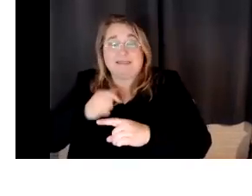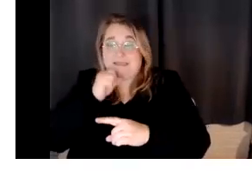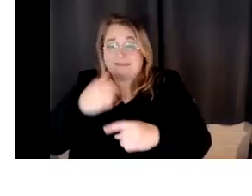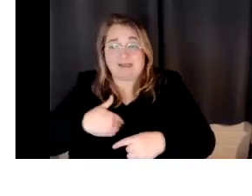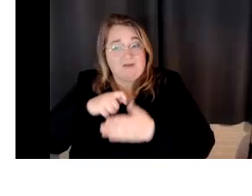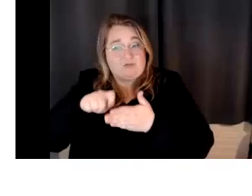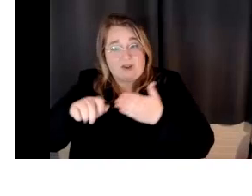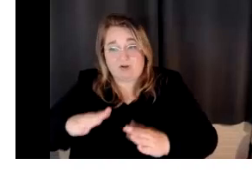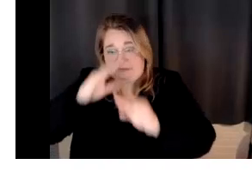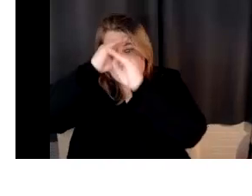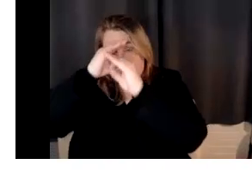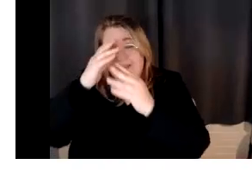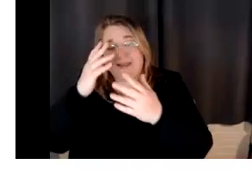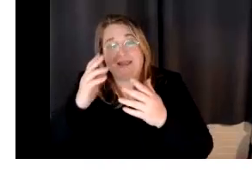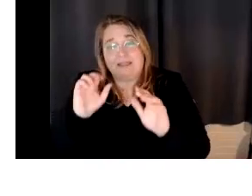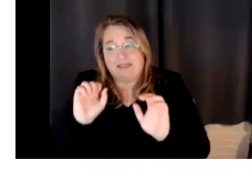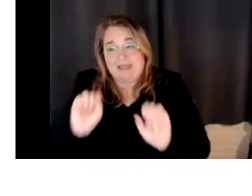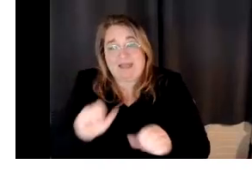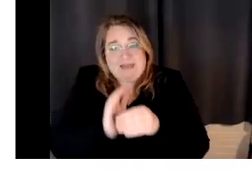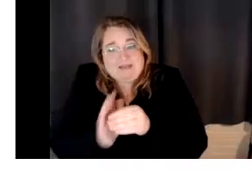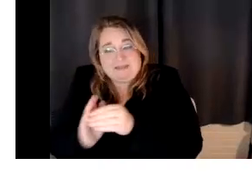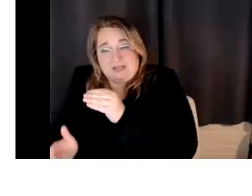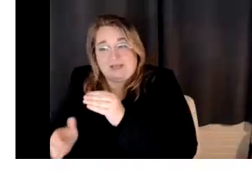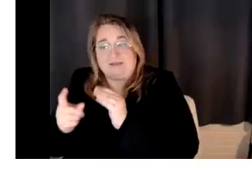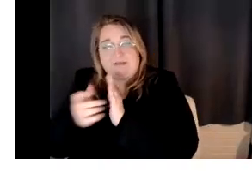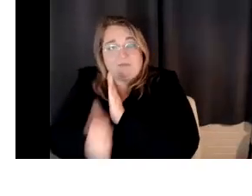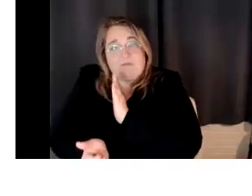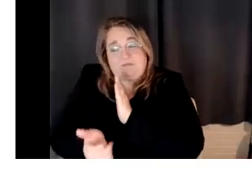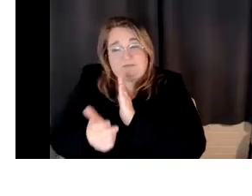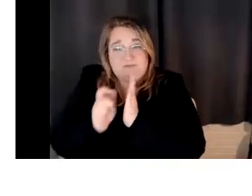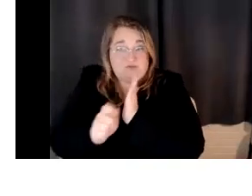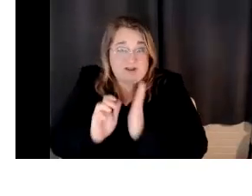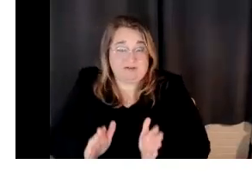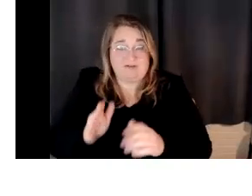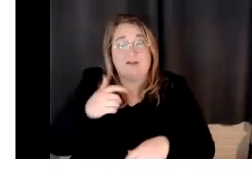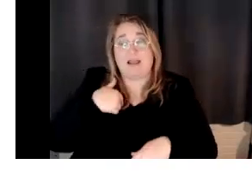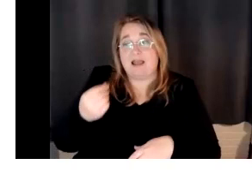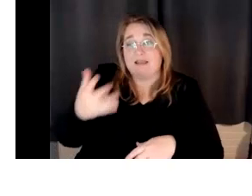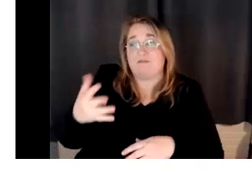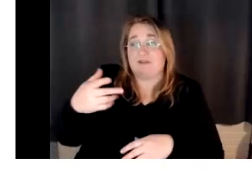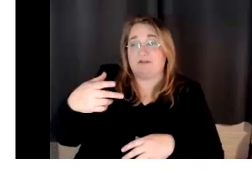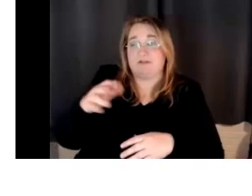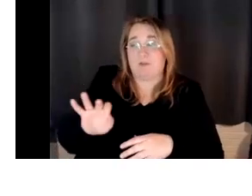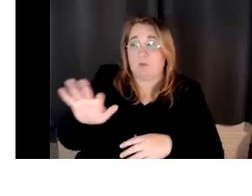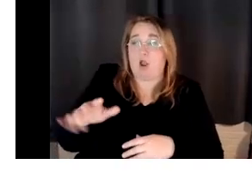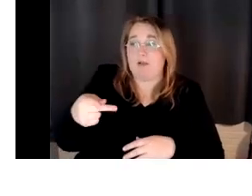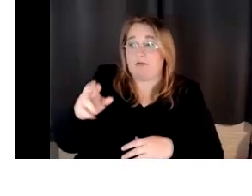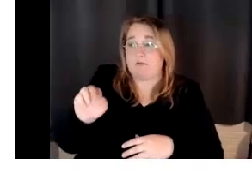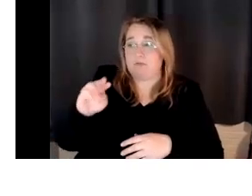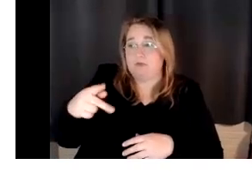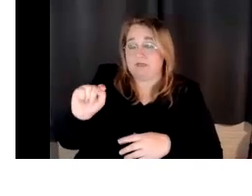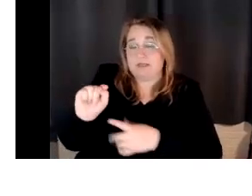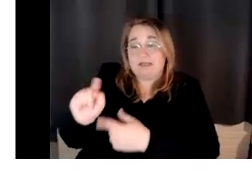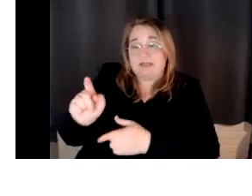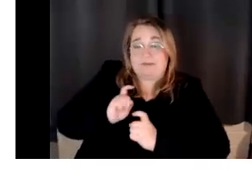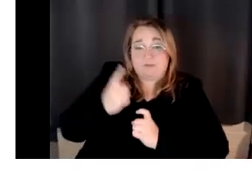done. If I want to start on a project, I'll just give the chat TPT a prompt and it gives me something may not be perfect, but at least I have something